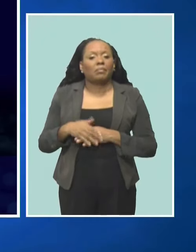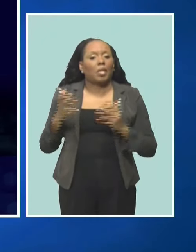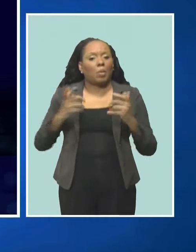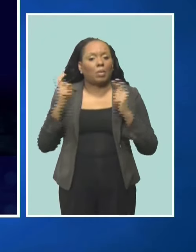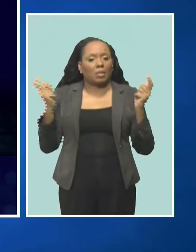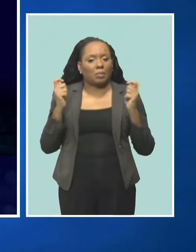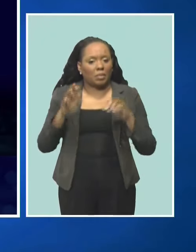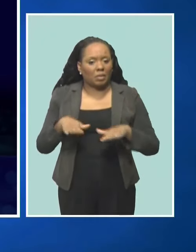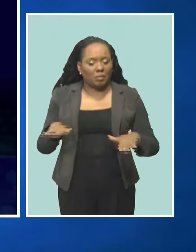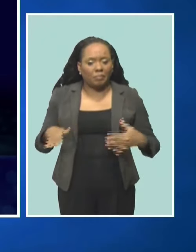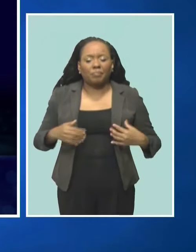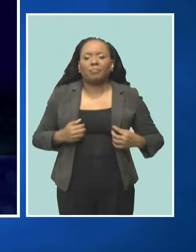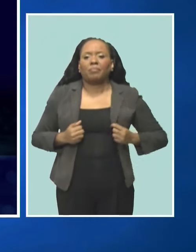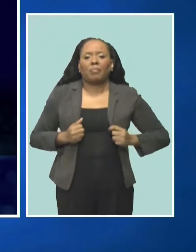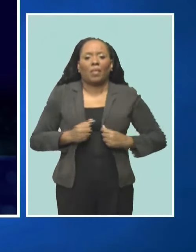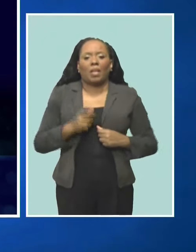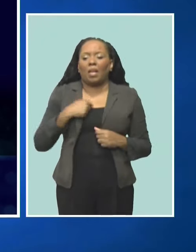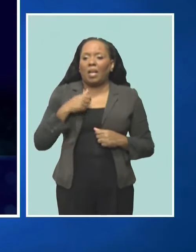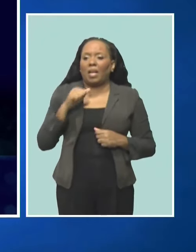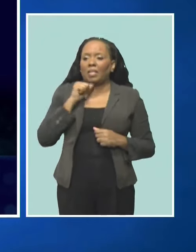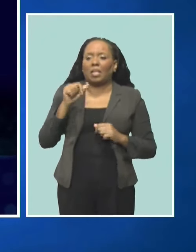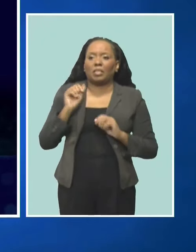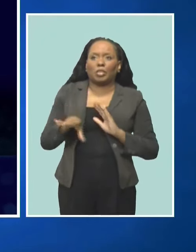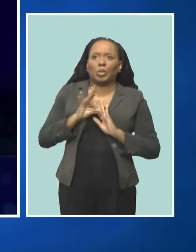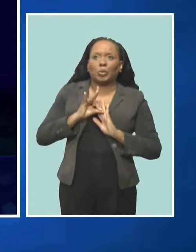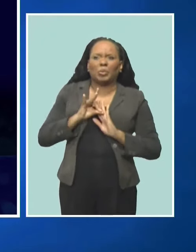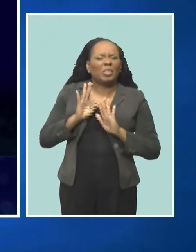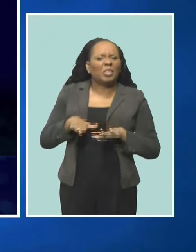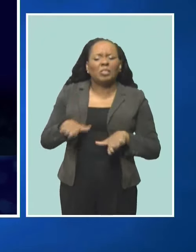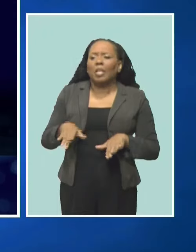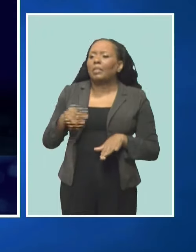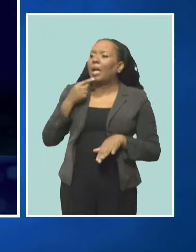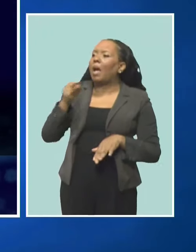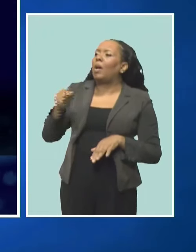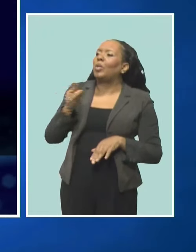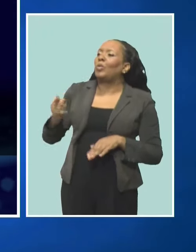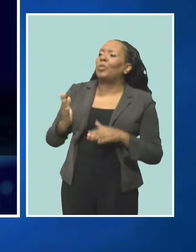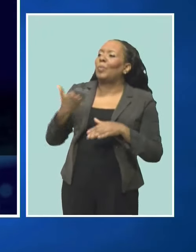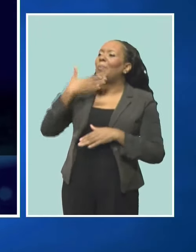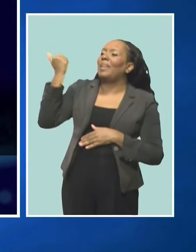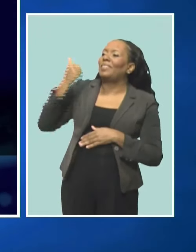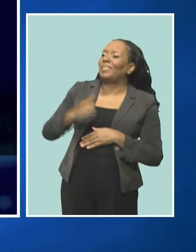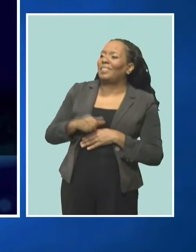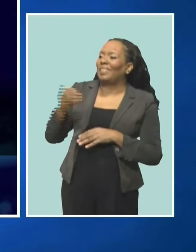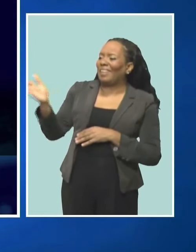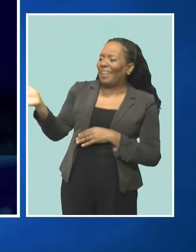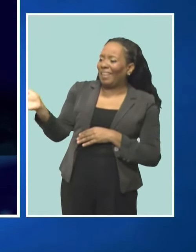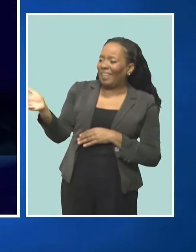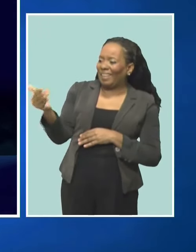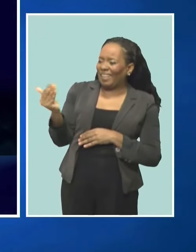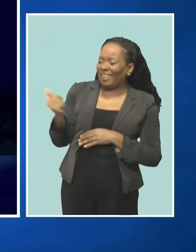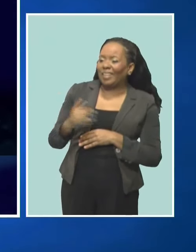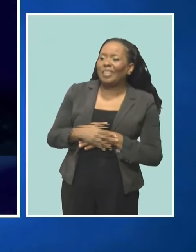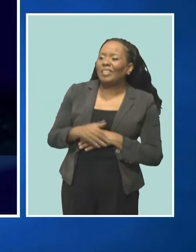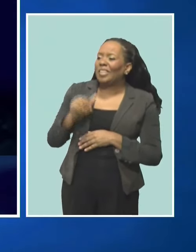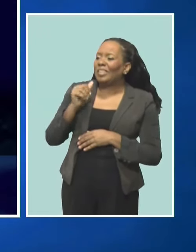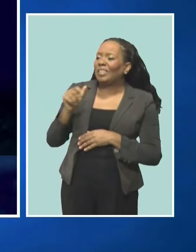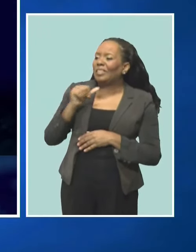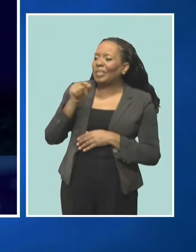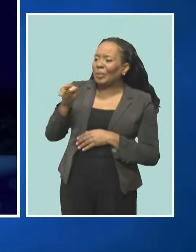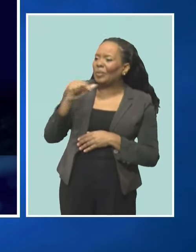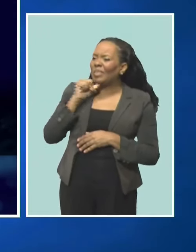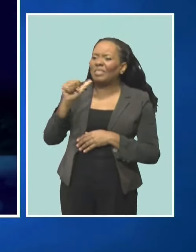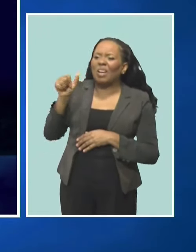I do not pick out the children who did the best in the exam, the most improved in the exam. We do everybody. So there is no discrimination.